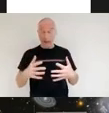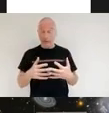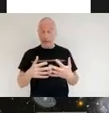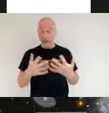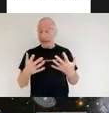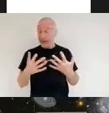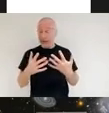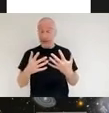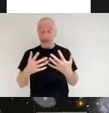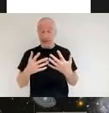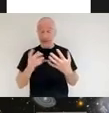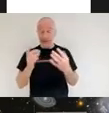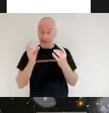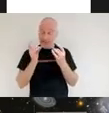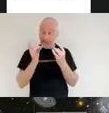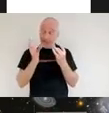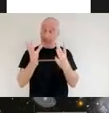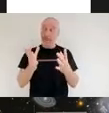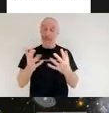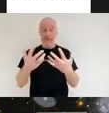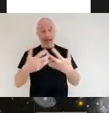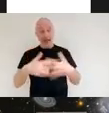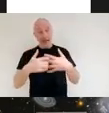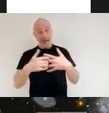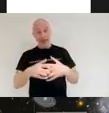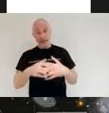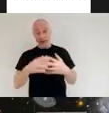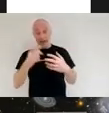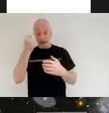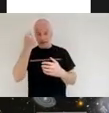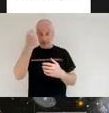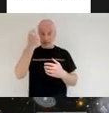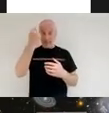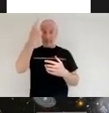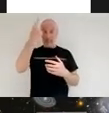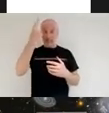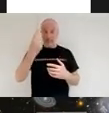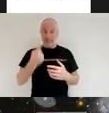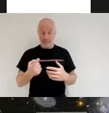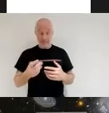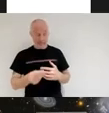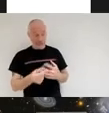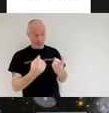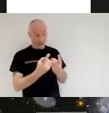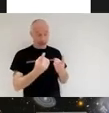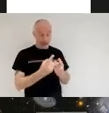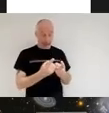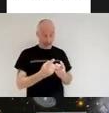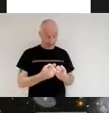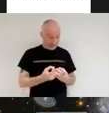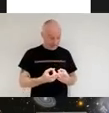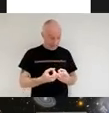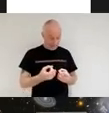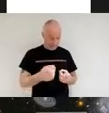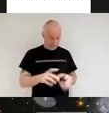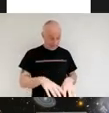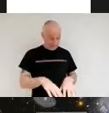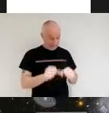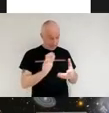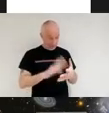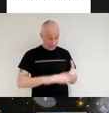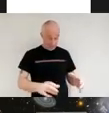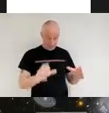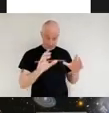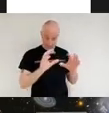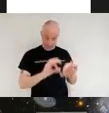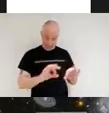engineering ingenuity there are things on this telescope that had to be invented from the ground up to allow it to work and do what it needs